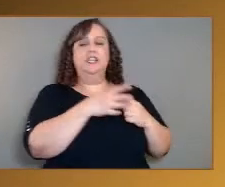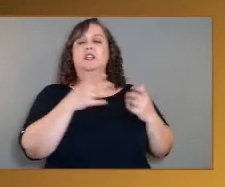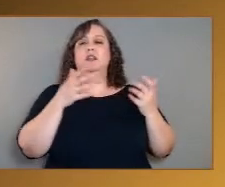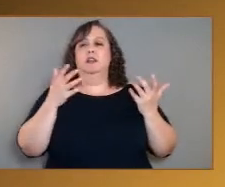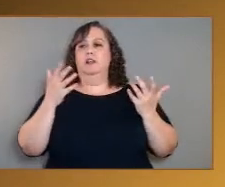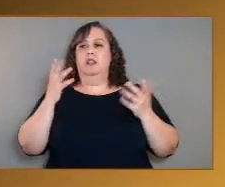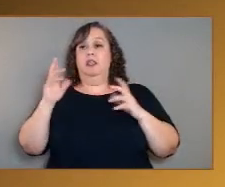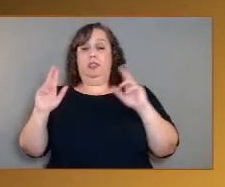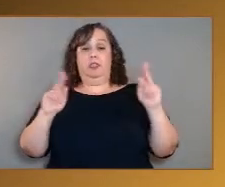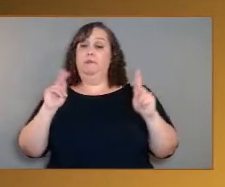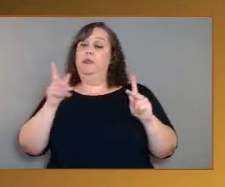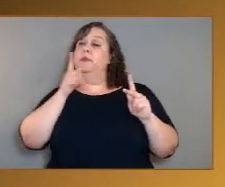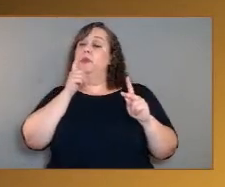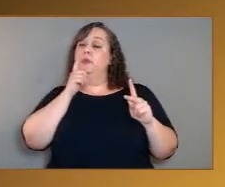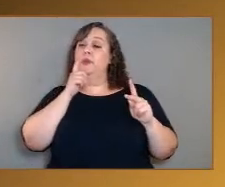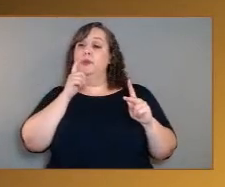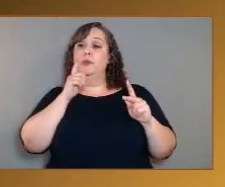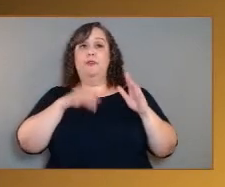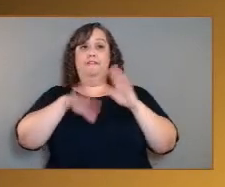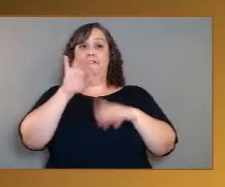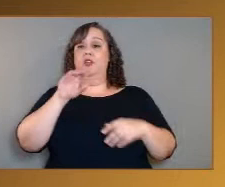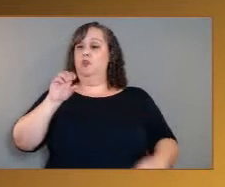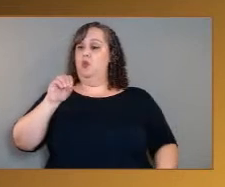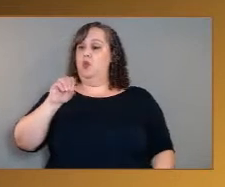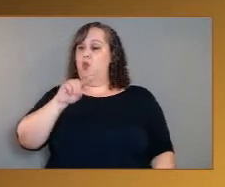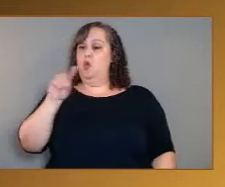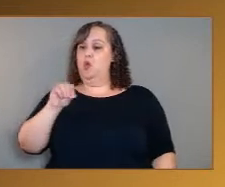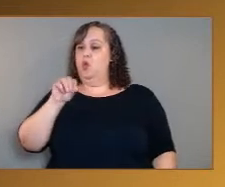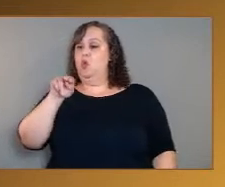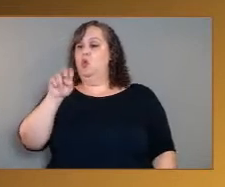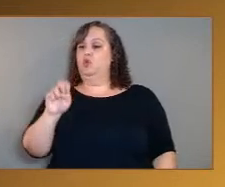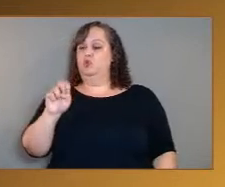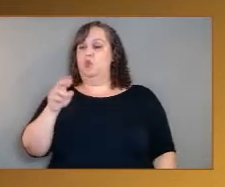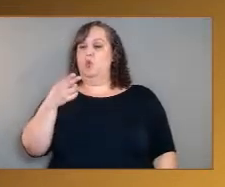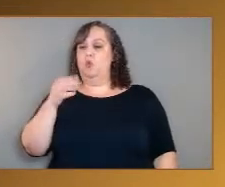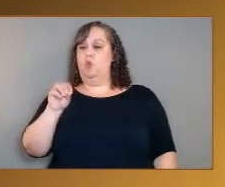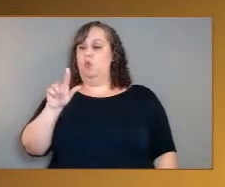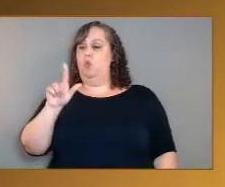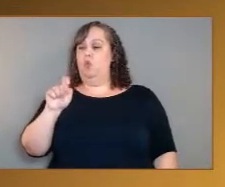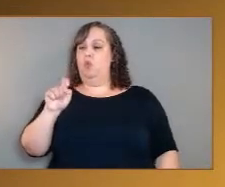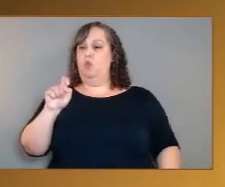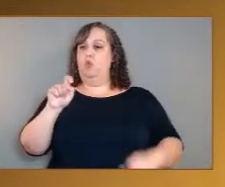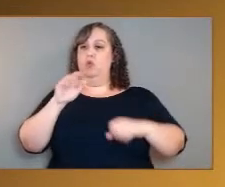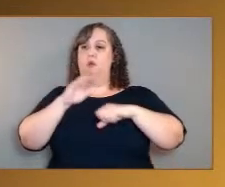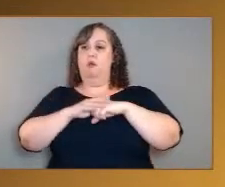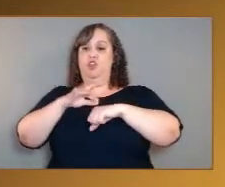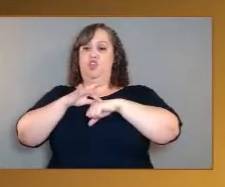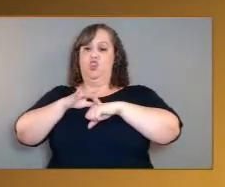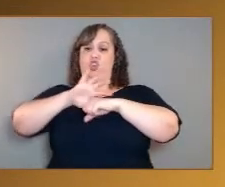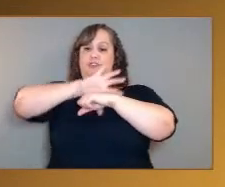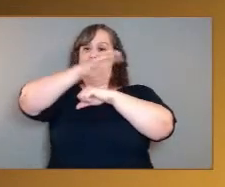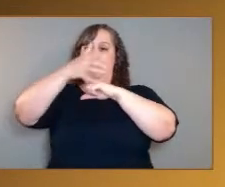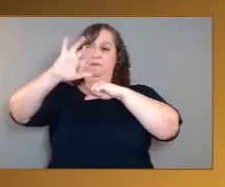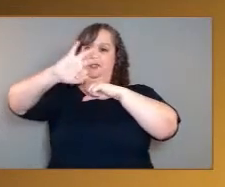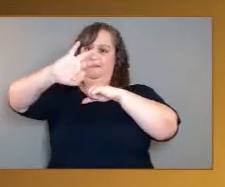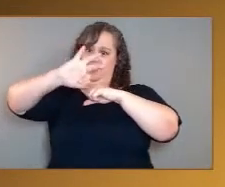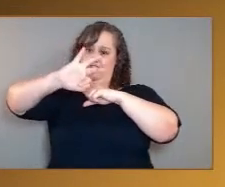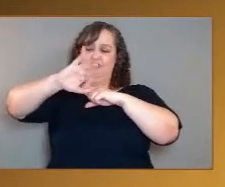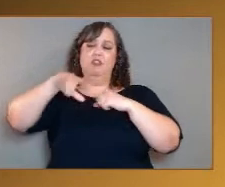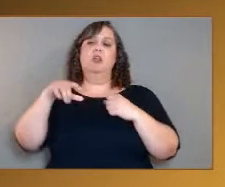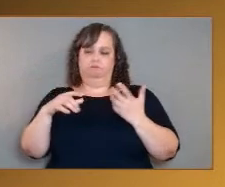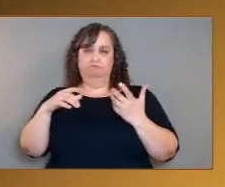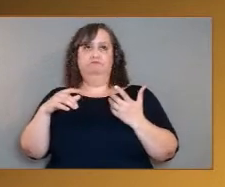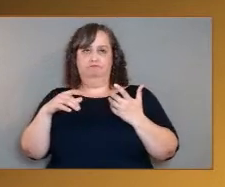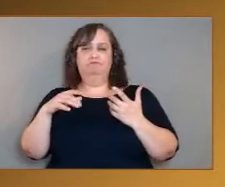discovered the ozone hole on the Earth that has a major effect on Earth's climate were actually people who are studying